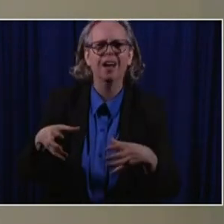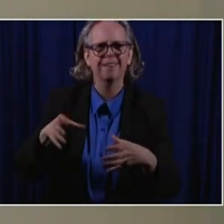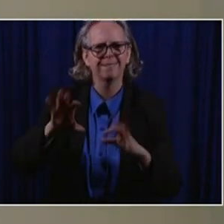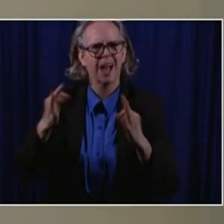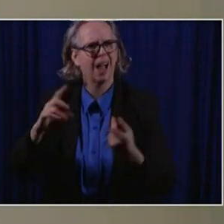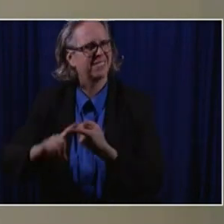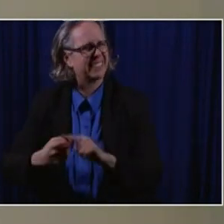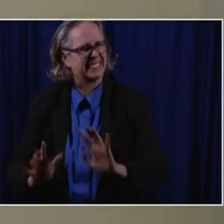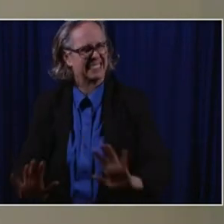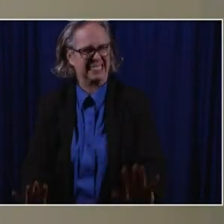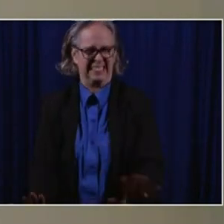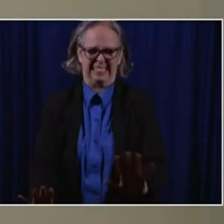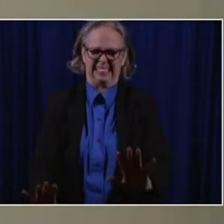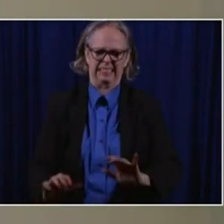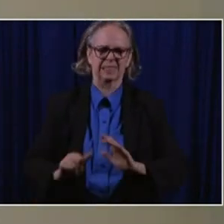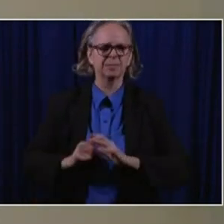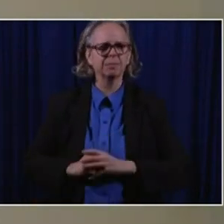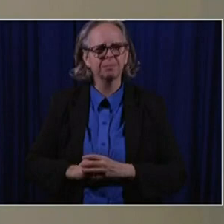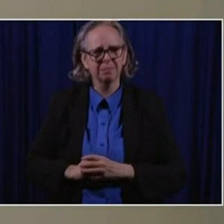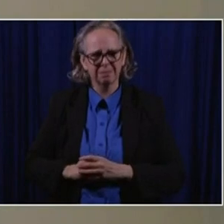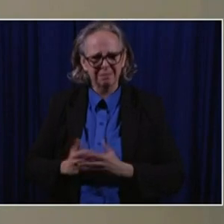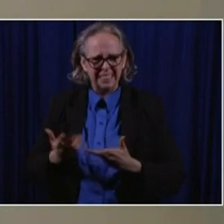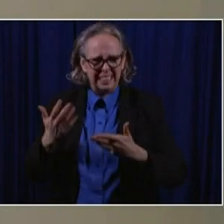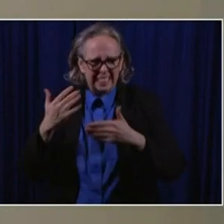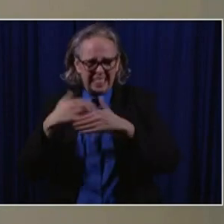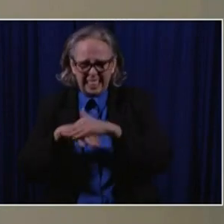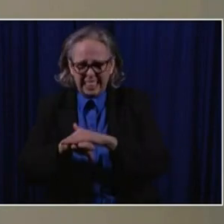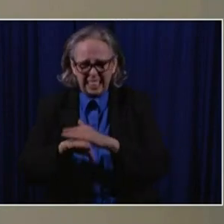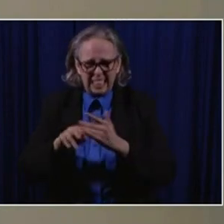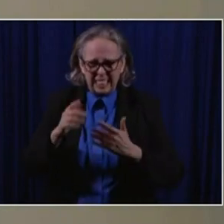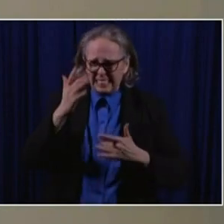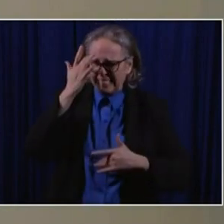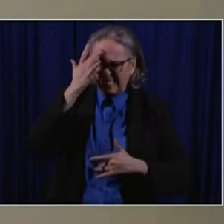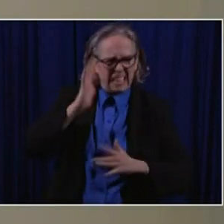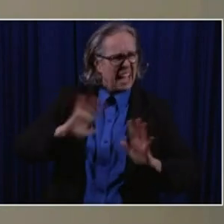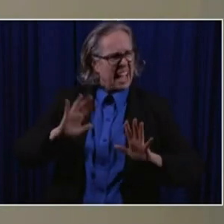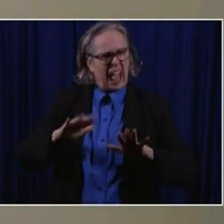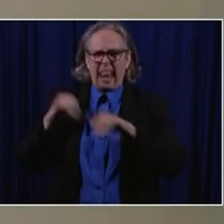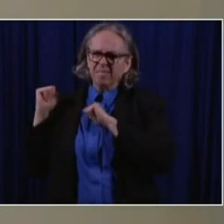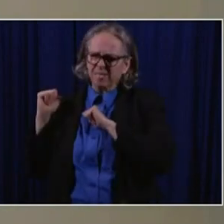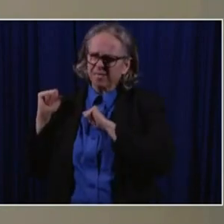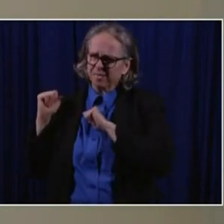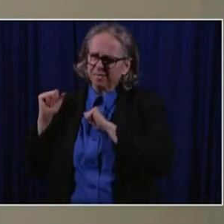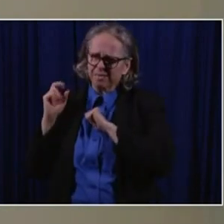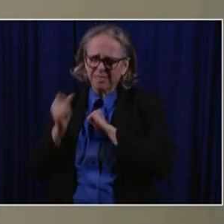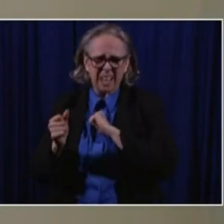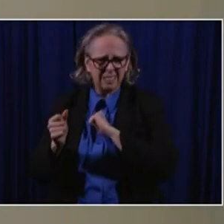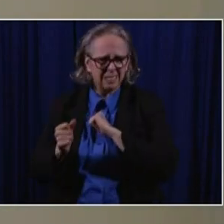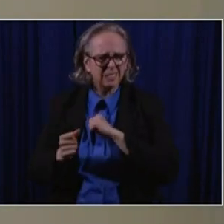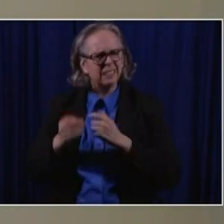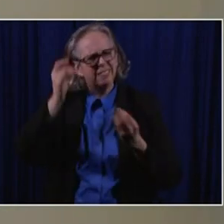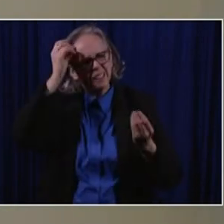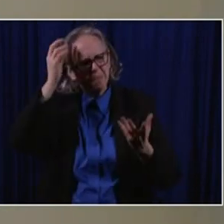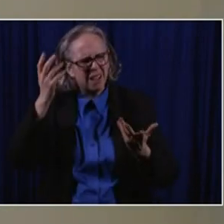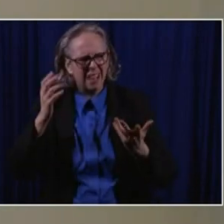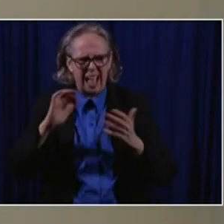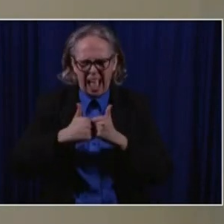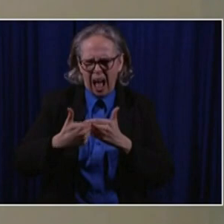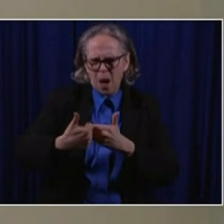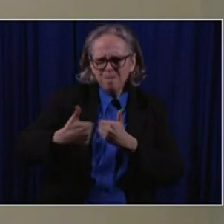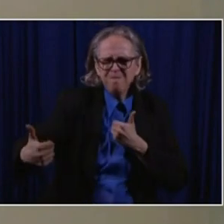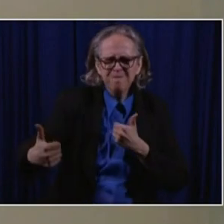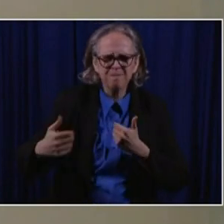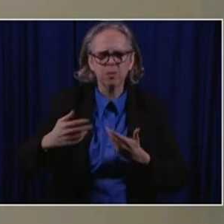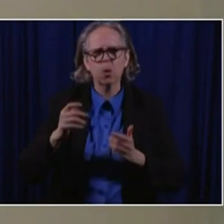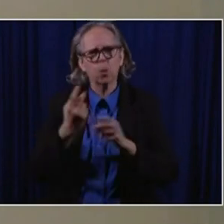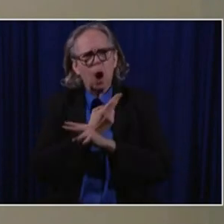coming in the house, they're getting your mom and dad. There's some things like that that are that are easily solved. And, um, I just think of